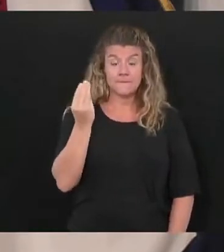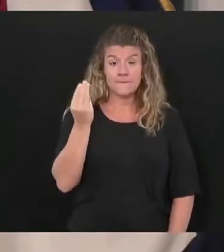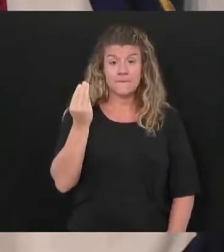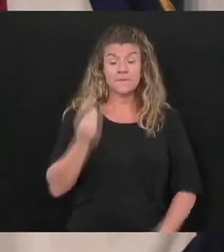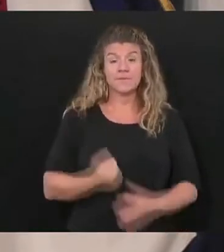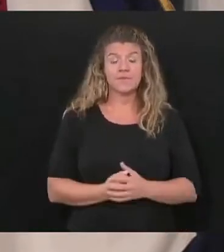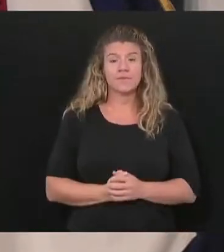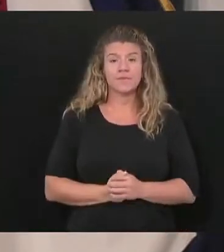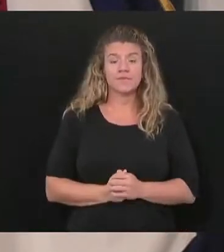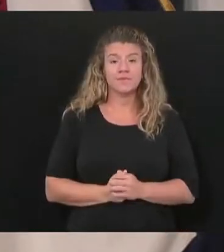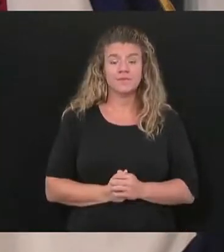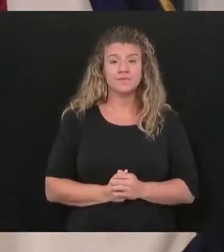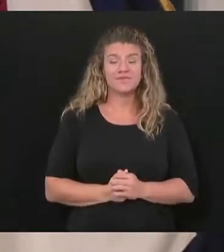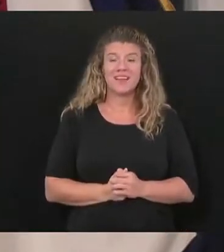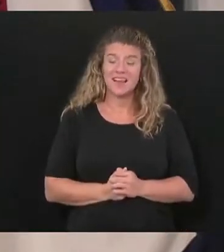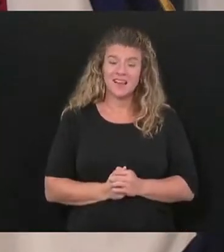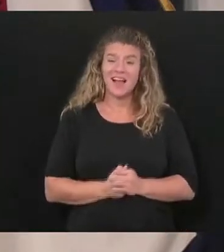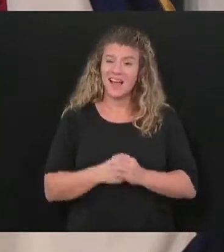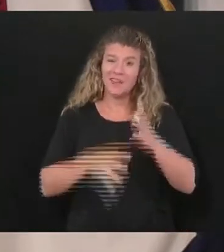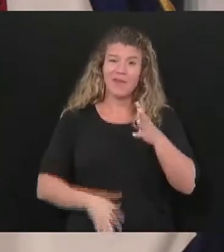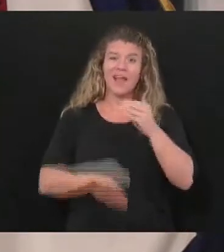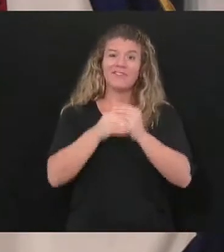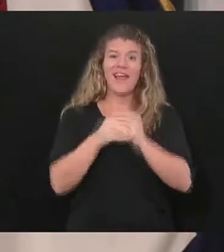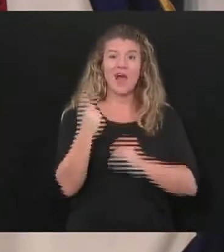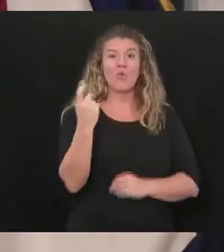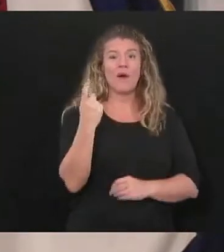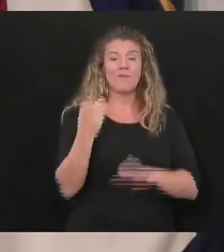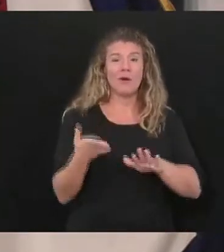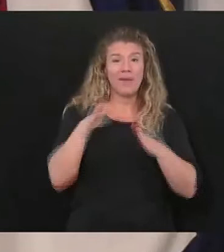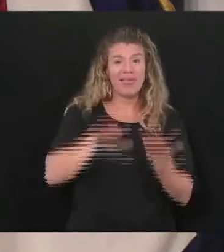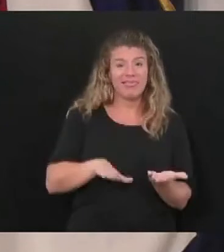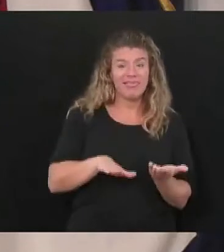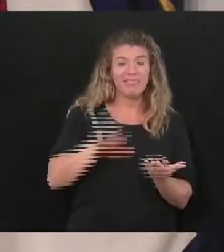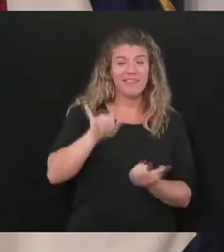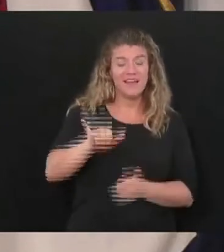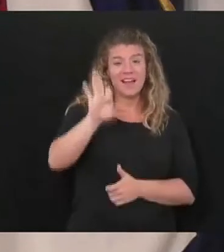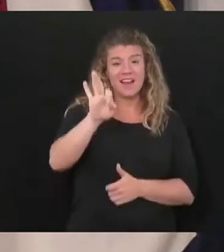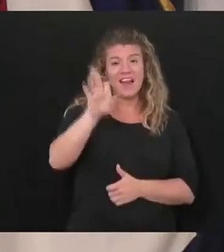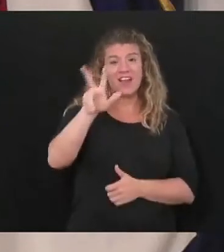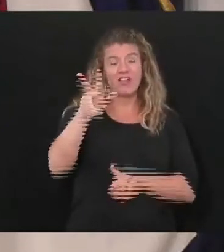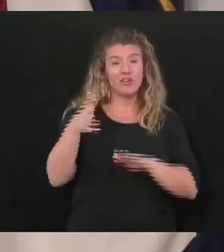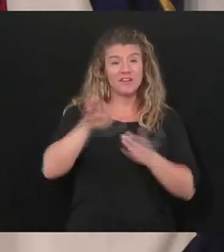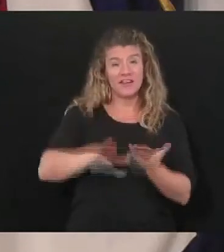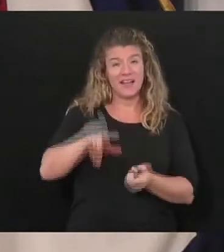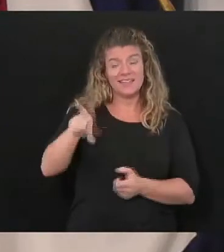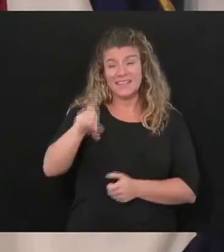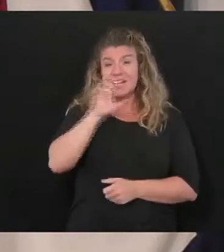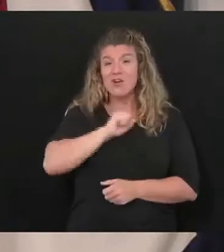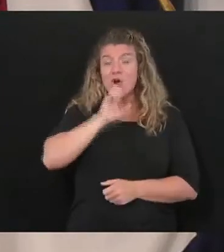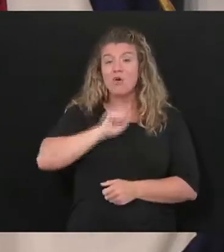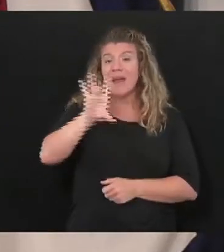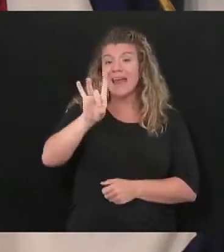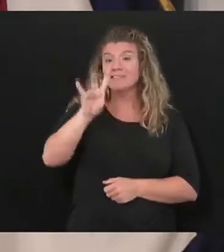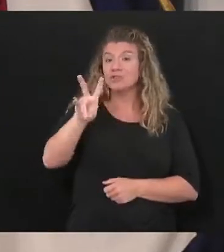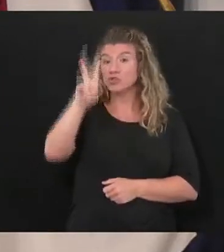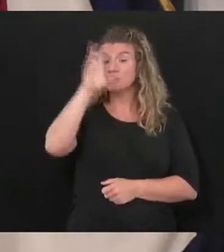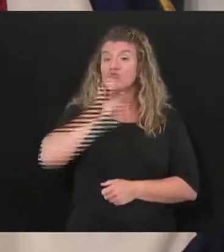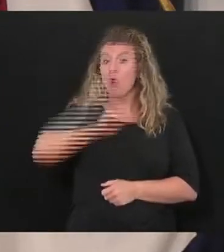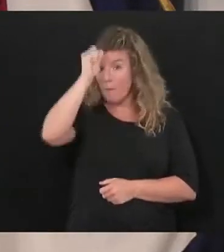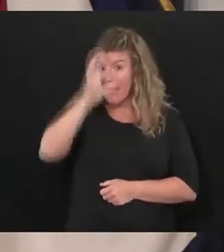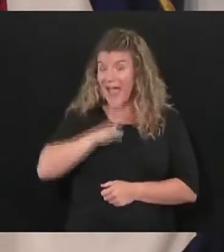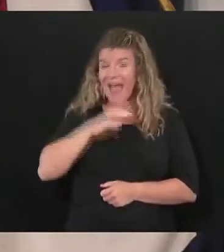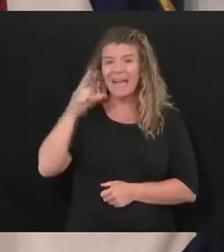We have lost one other West Virginian. It's our 93rd death. It's an 82-year-old man in